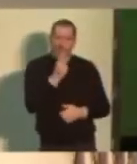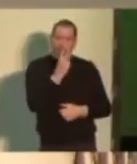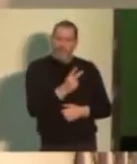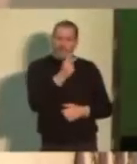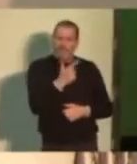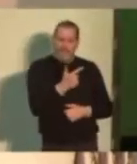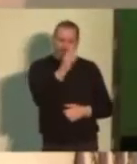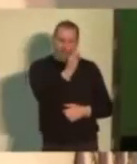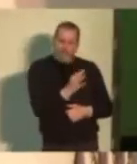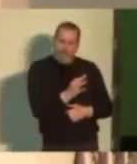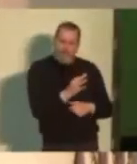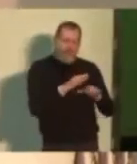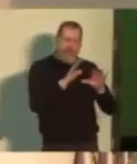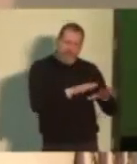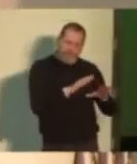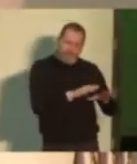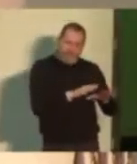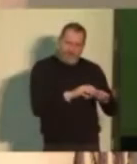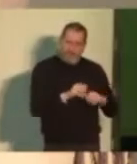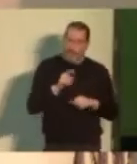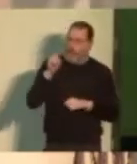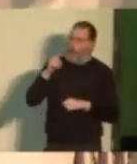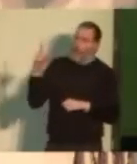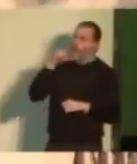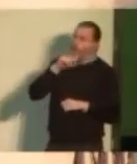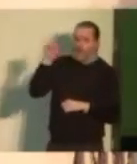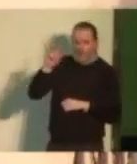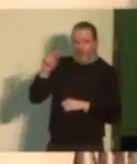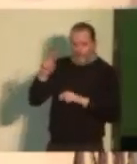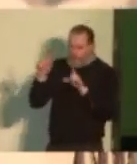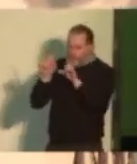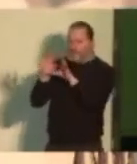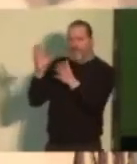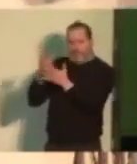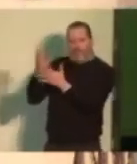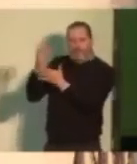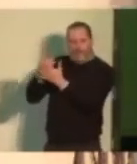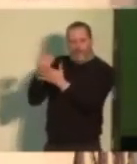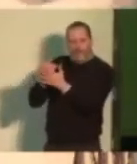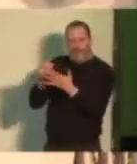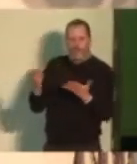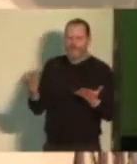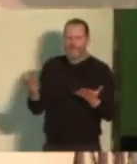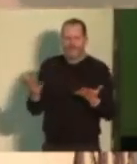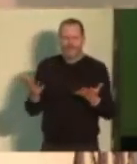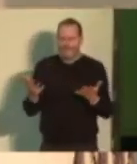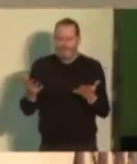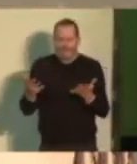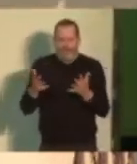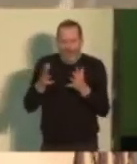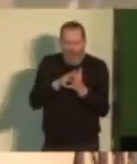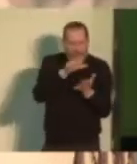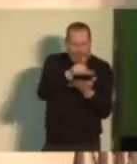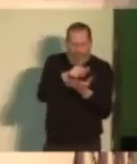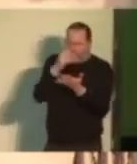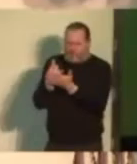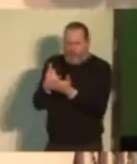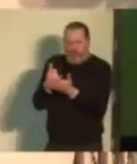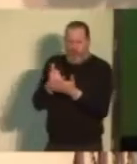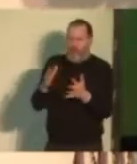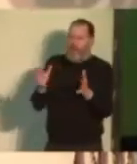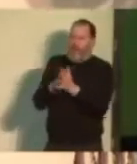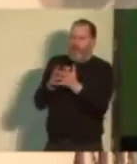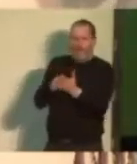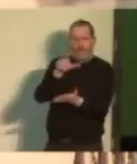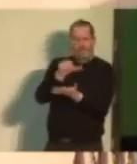population. No one can tell me from a moral perspective or in fact from an economic